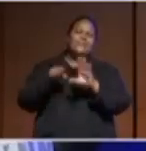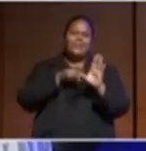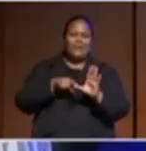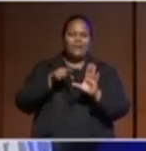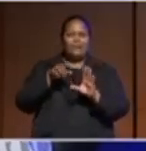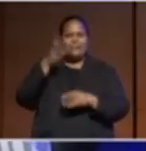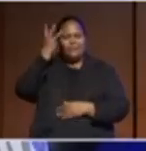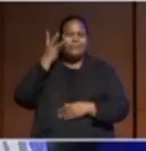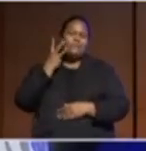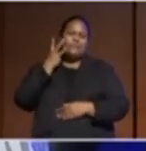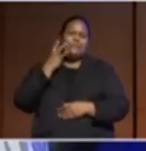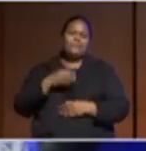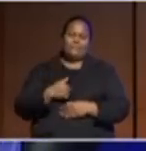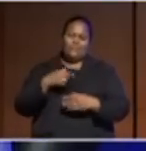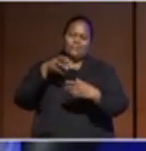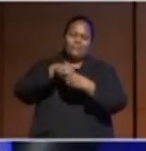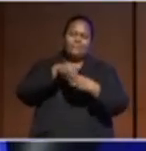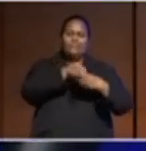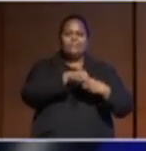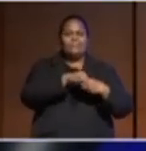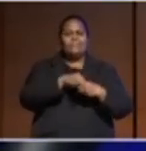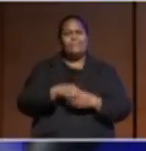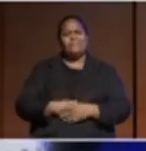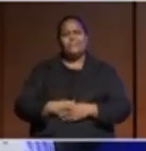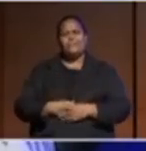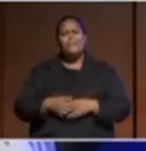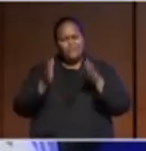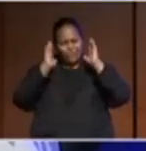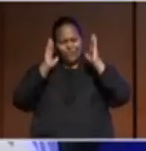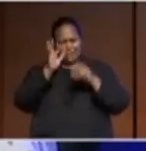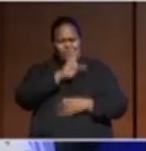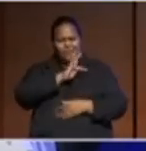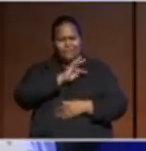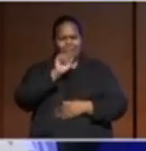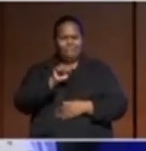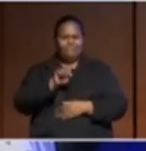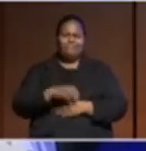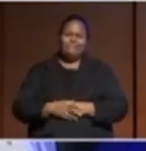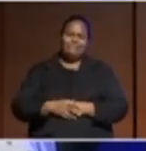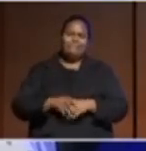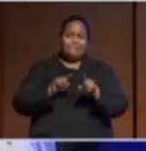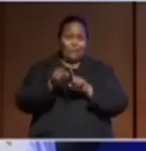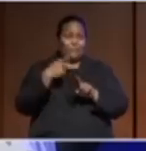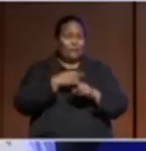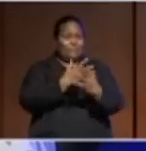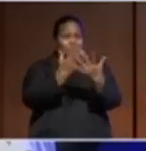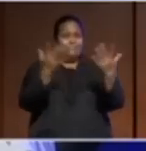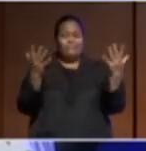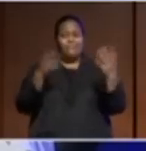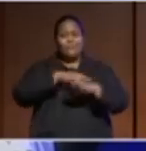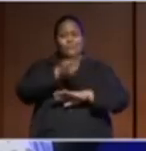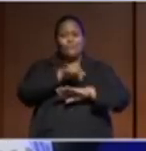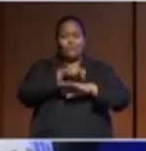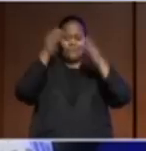and as people of faith, as most of our region are.